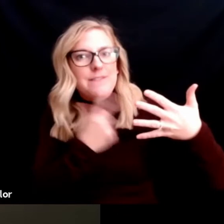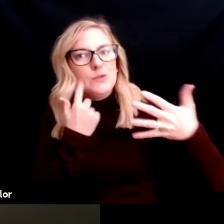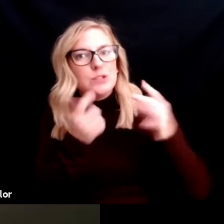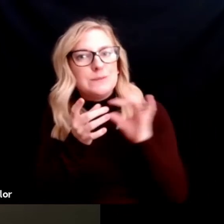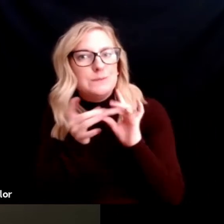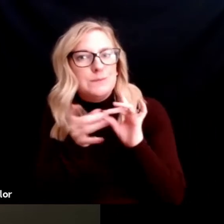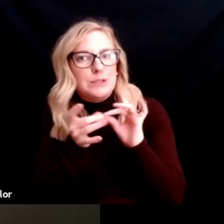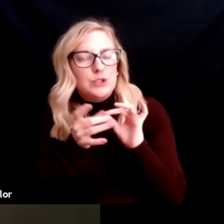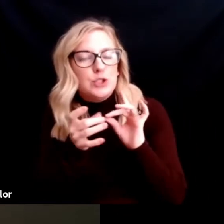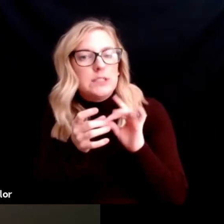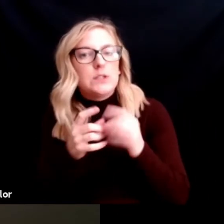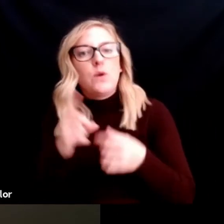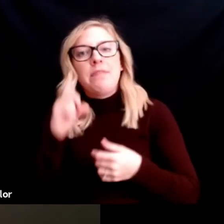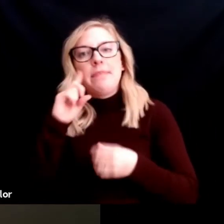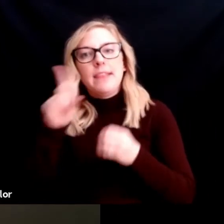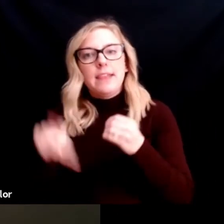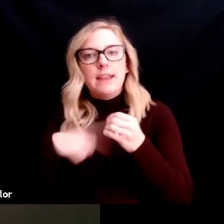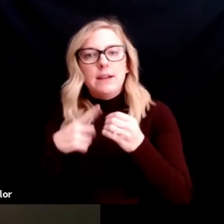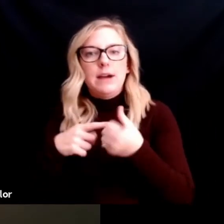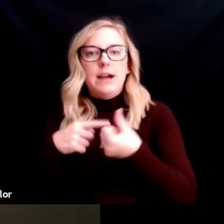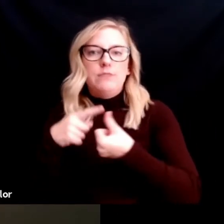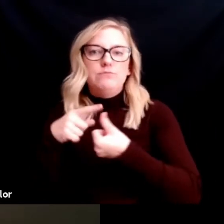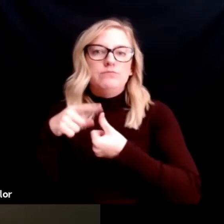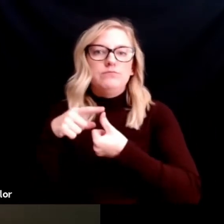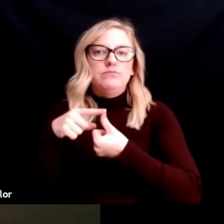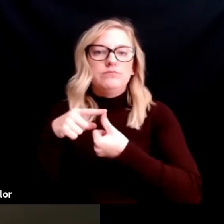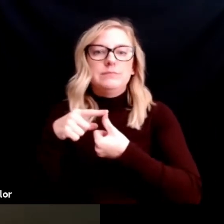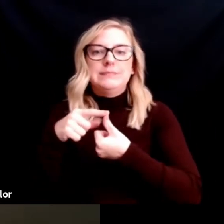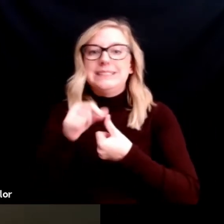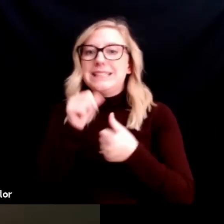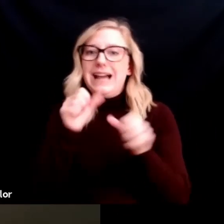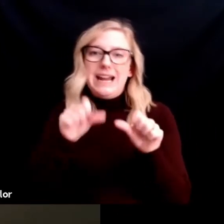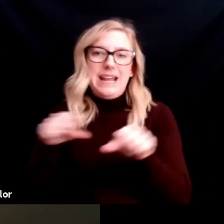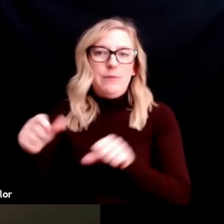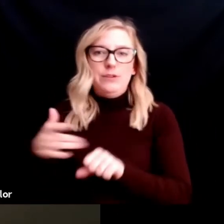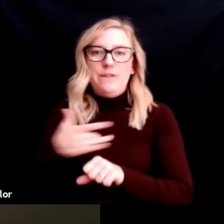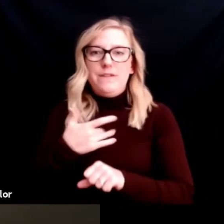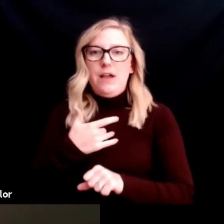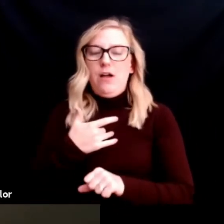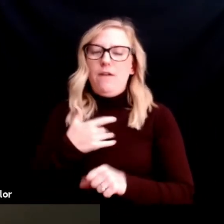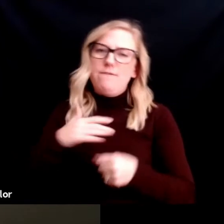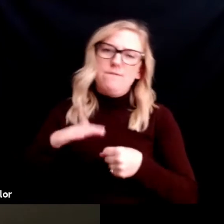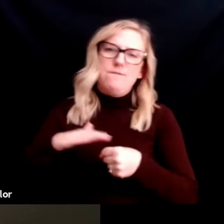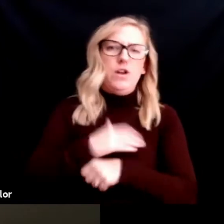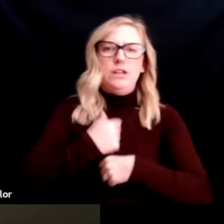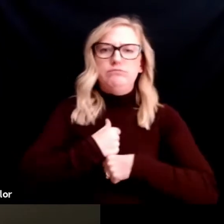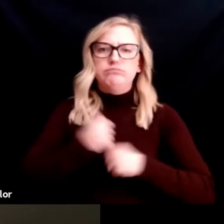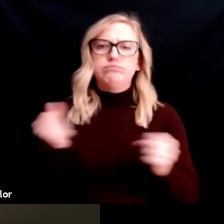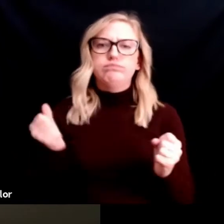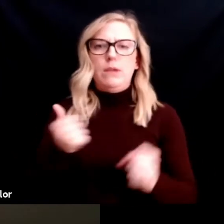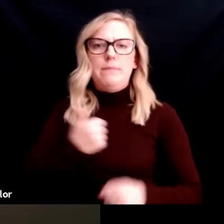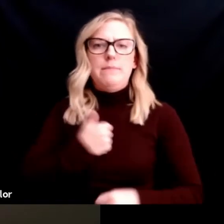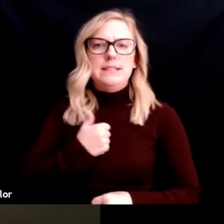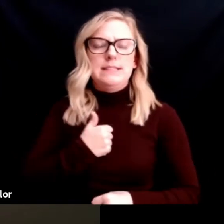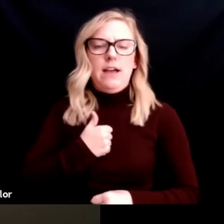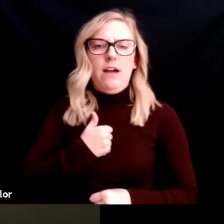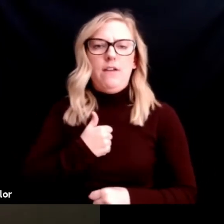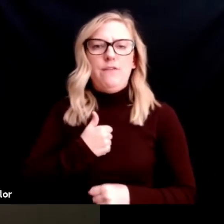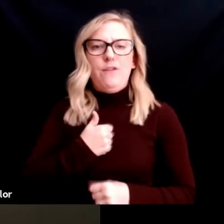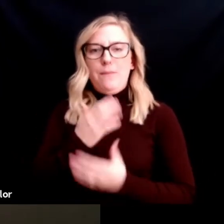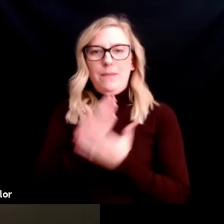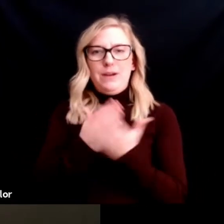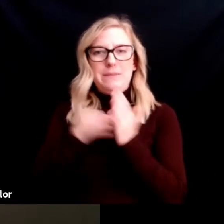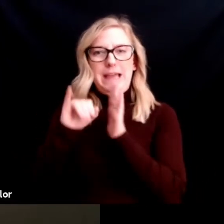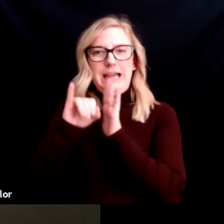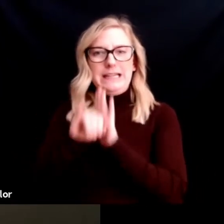So, thinking about not being able to be yourself. So, pieces of your identity are shamed or not